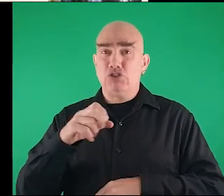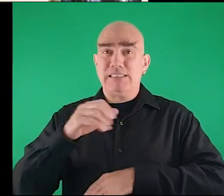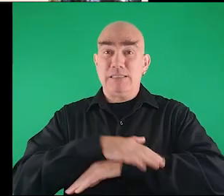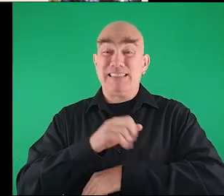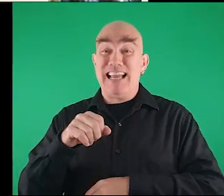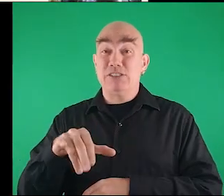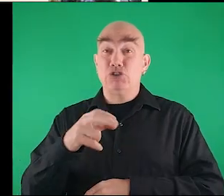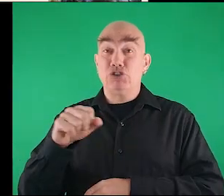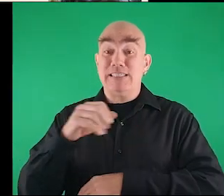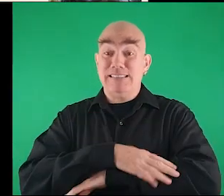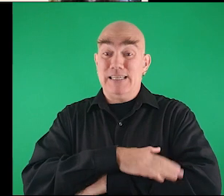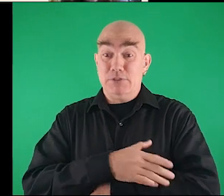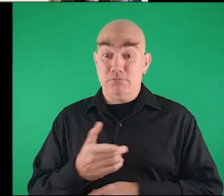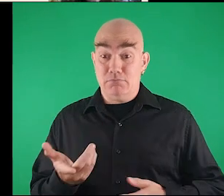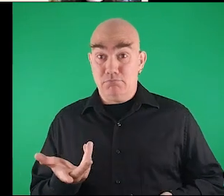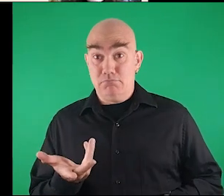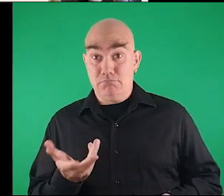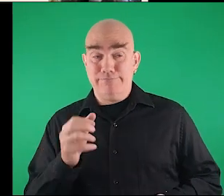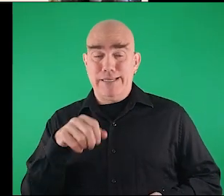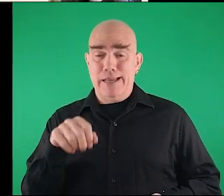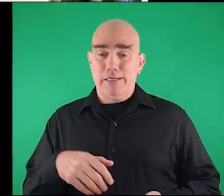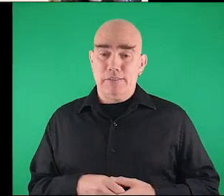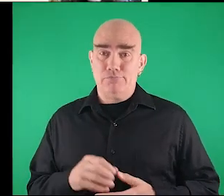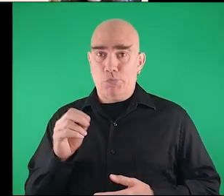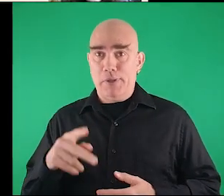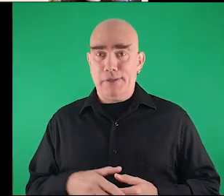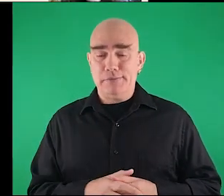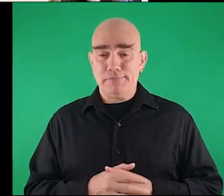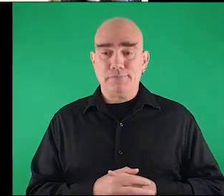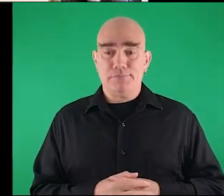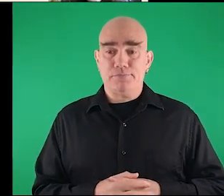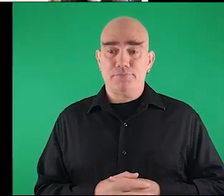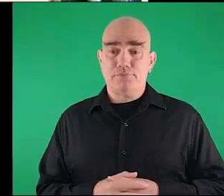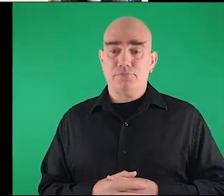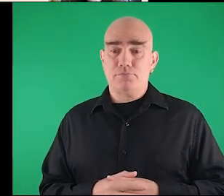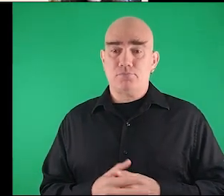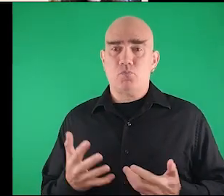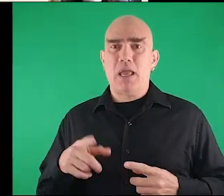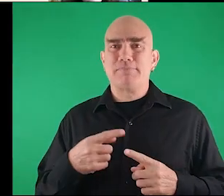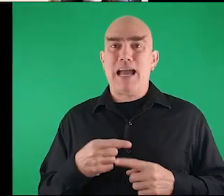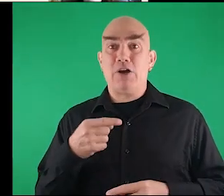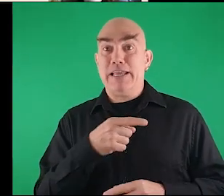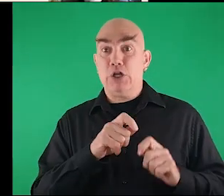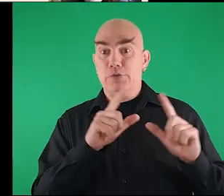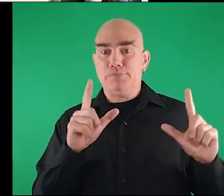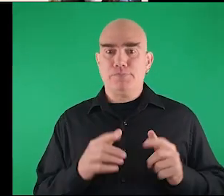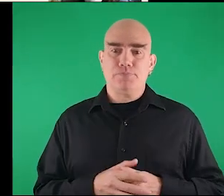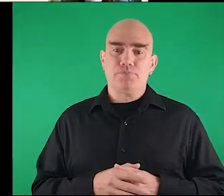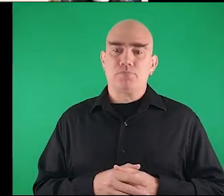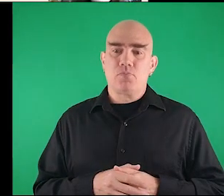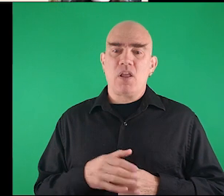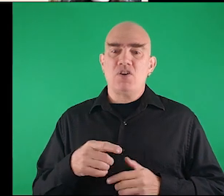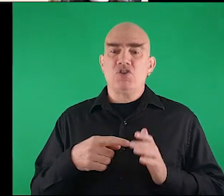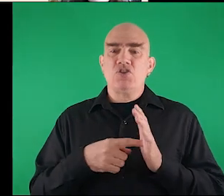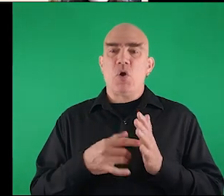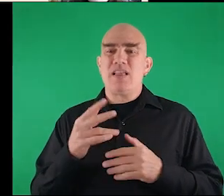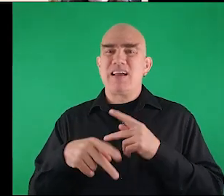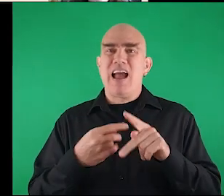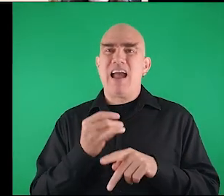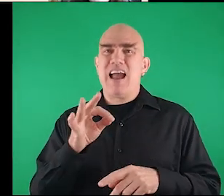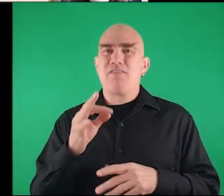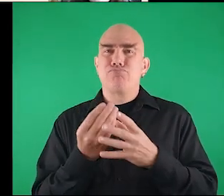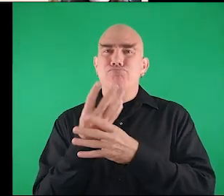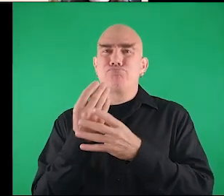okay yeah yeah okay how about here this is